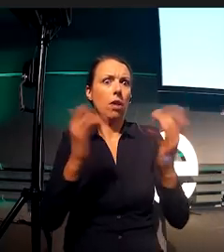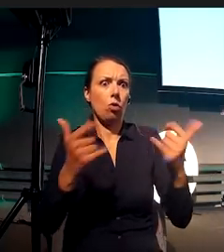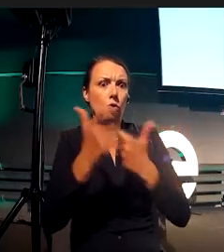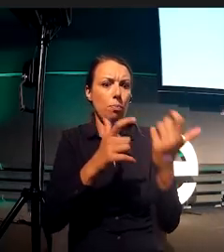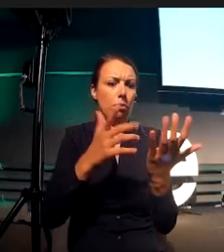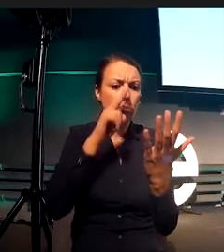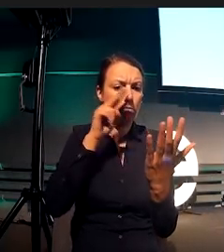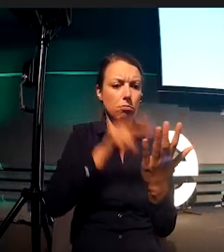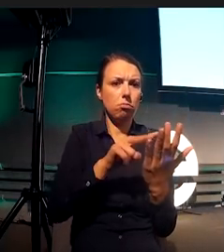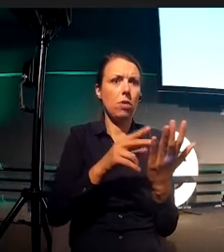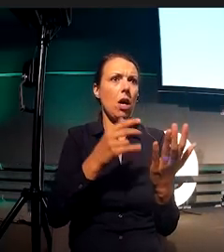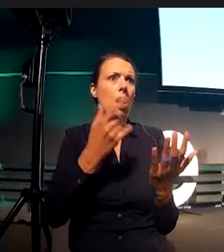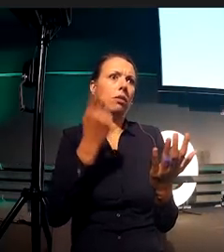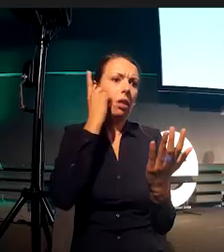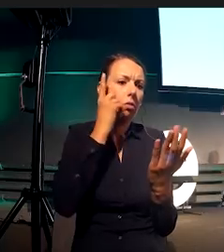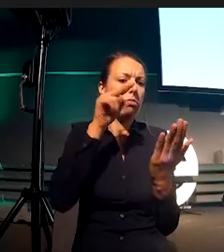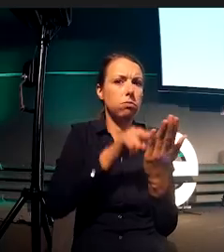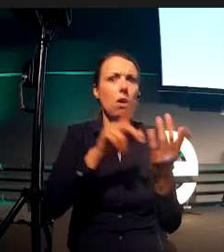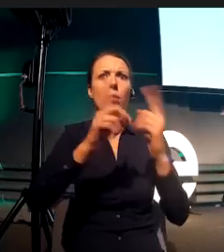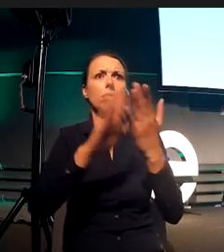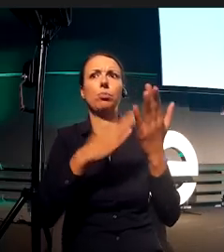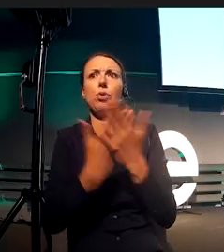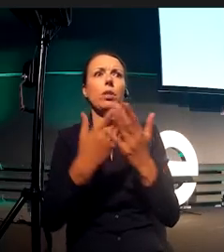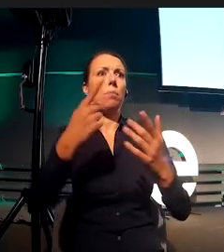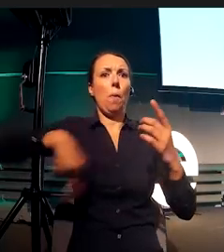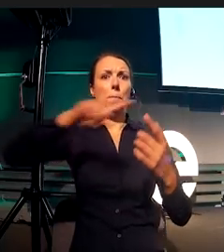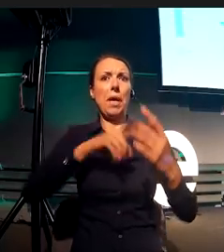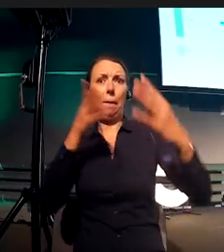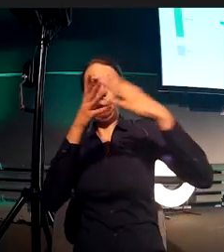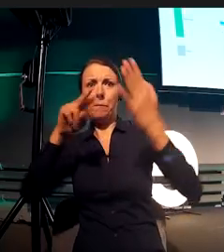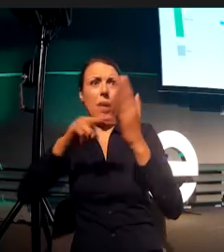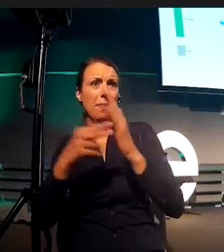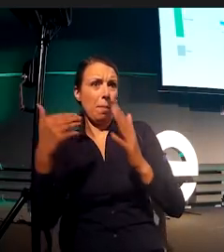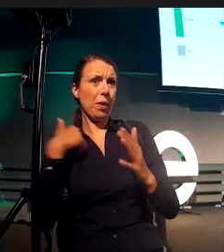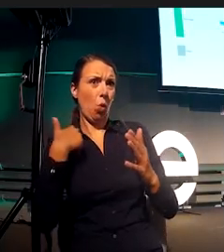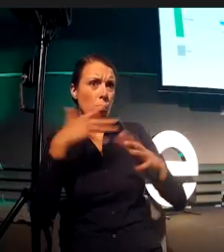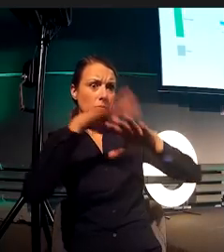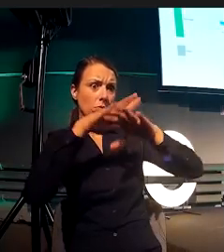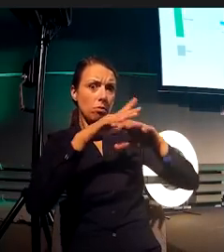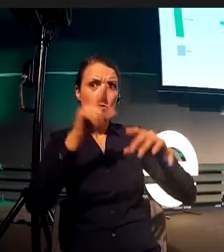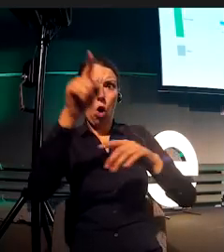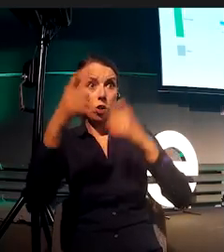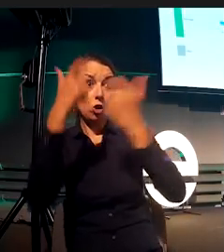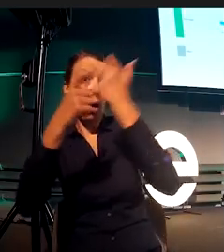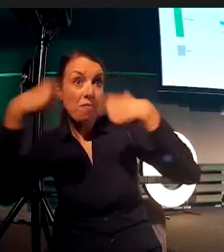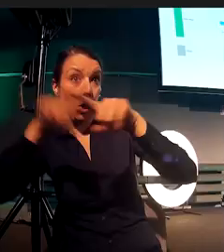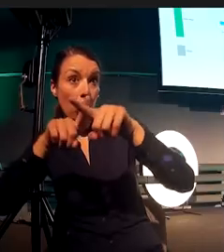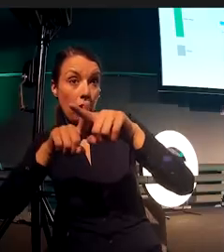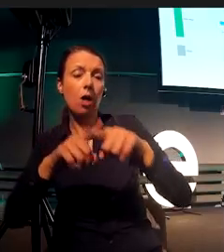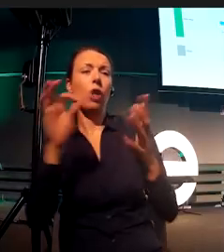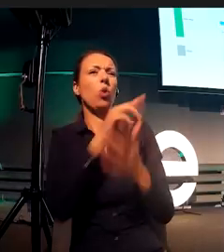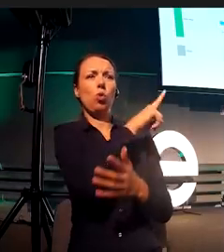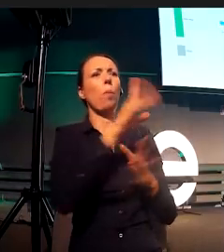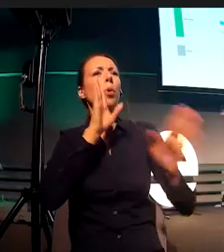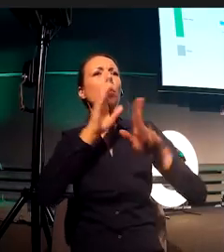people are going there? This is my eyes on the UI. And it comes in all different forms of different graphs that you